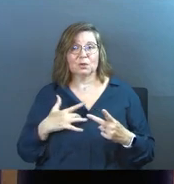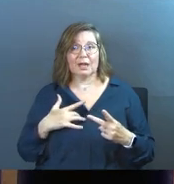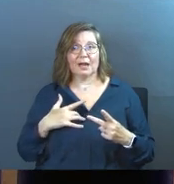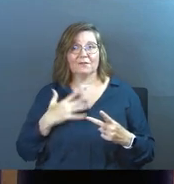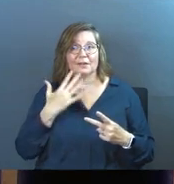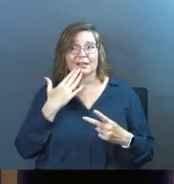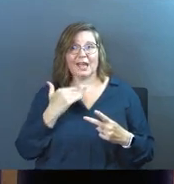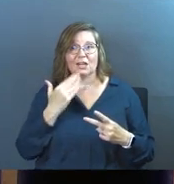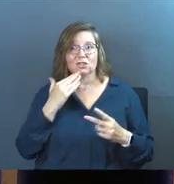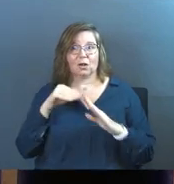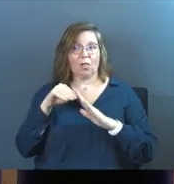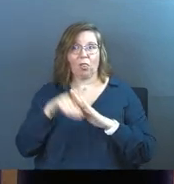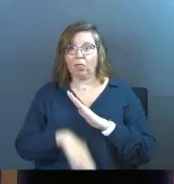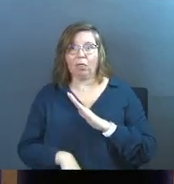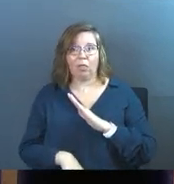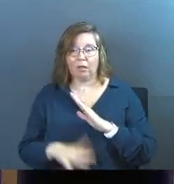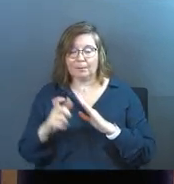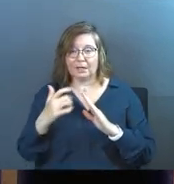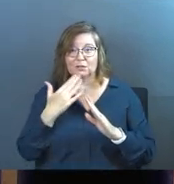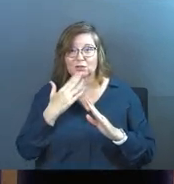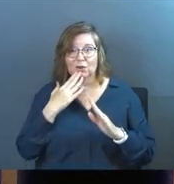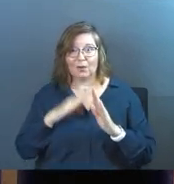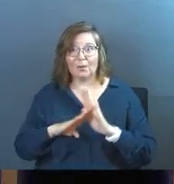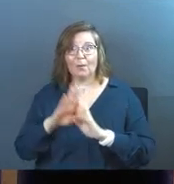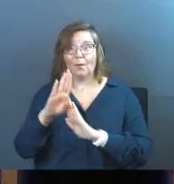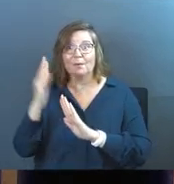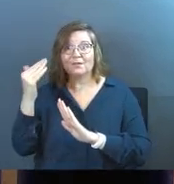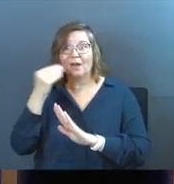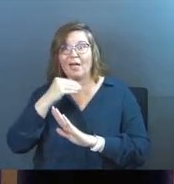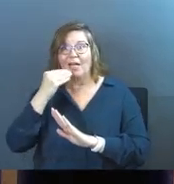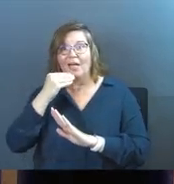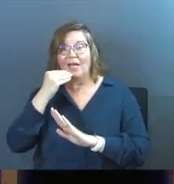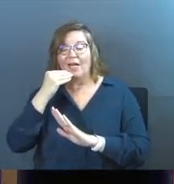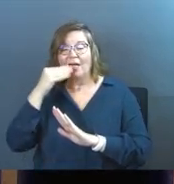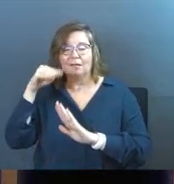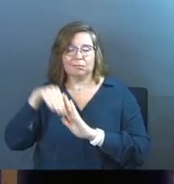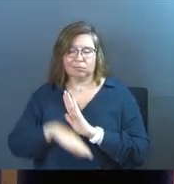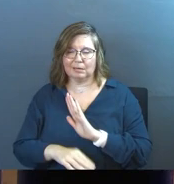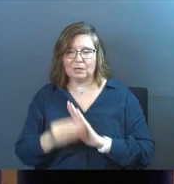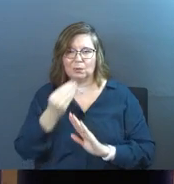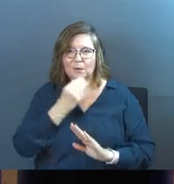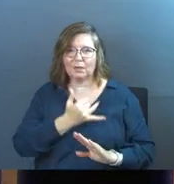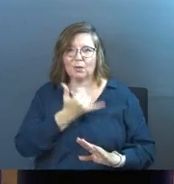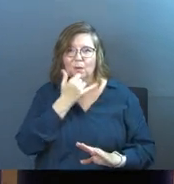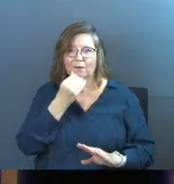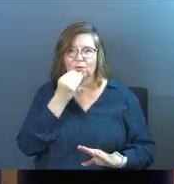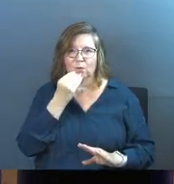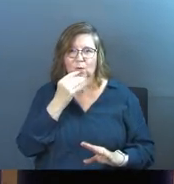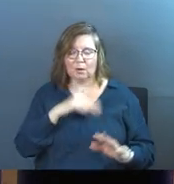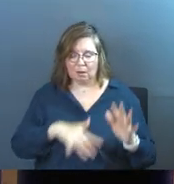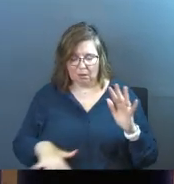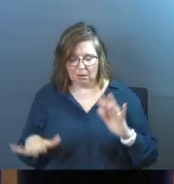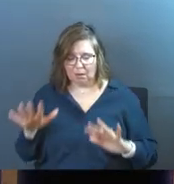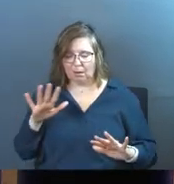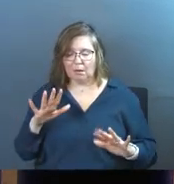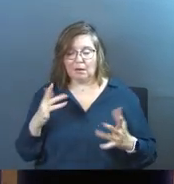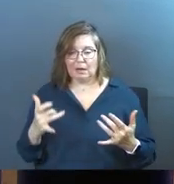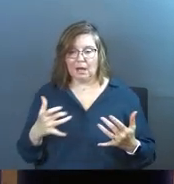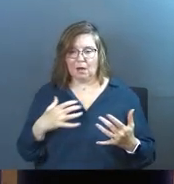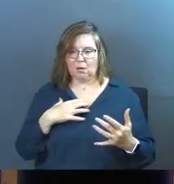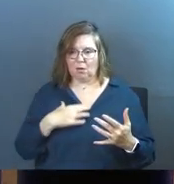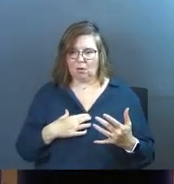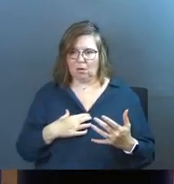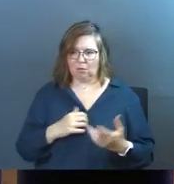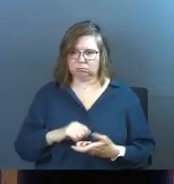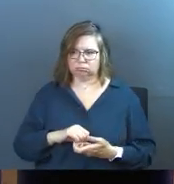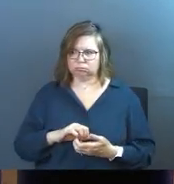having a sugar crash because you had a sugar spike. Sometimes you ate the wrong food that puts you in a spot and all of a sudden